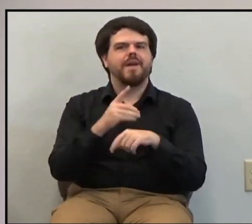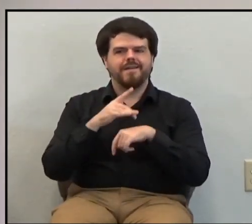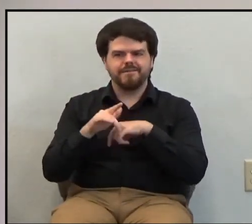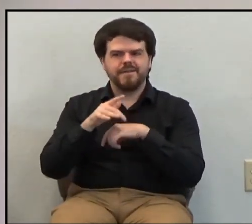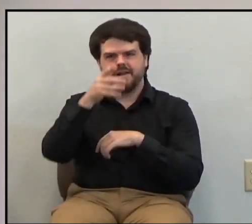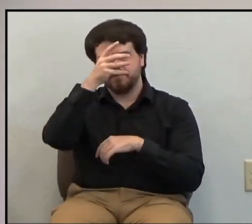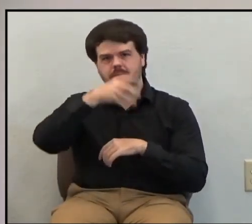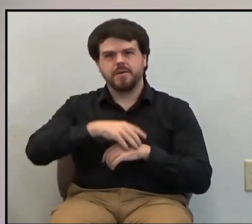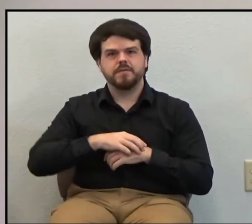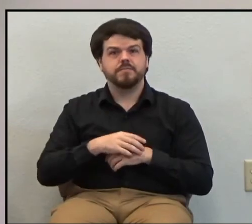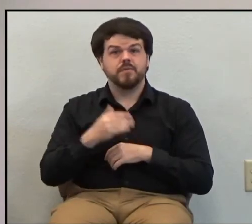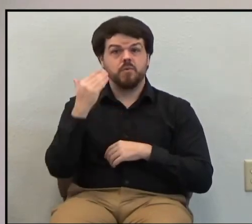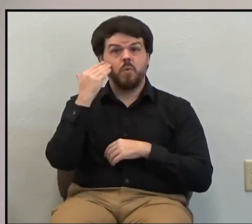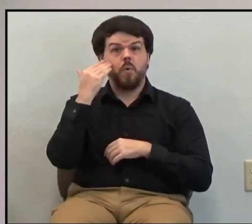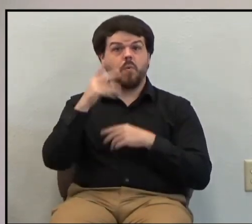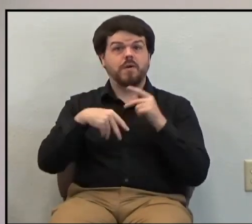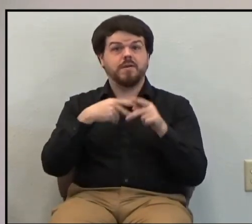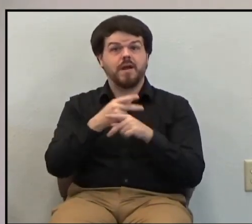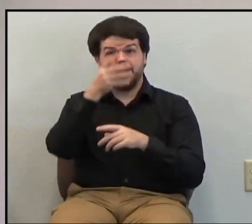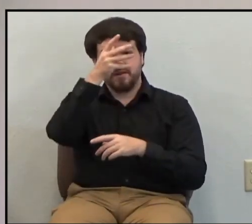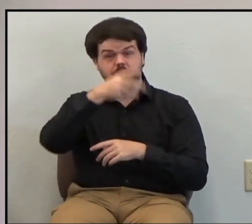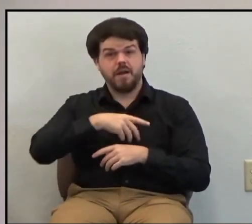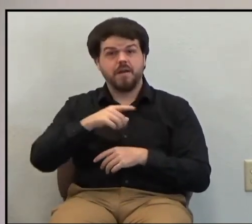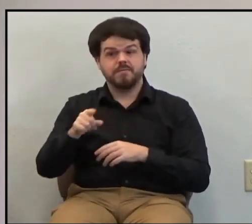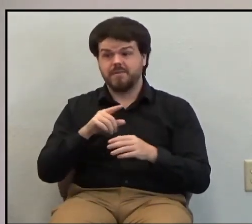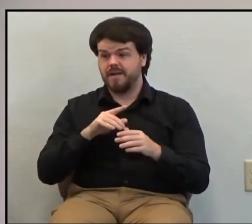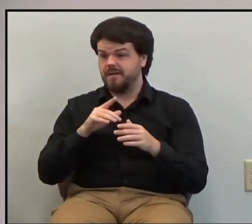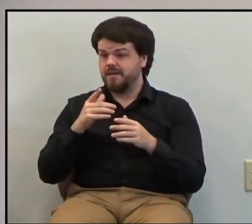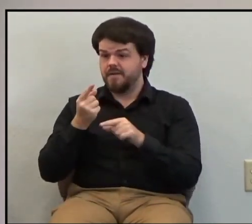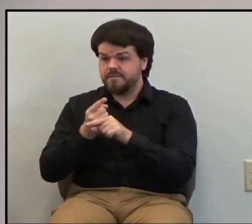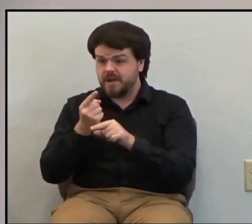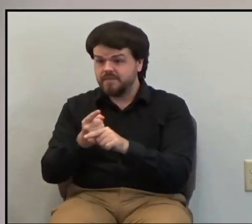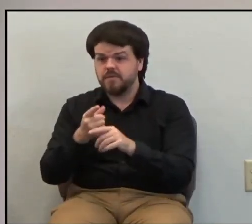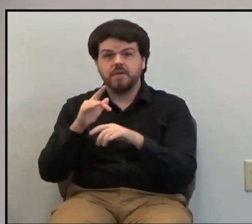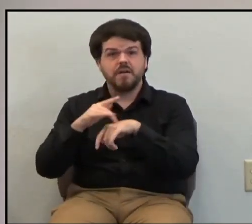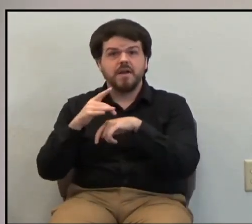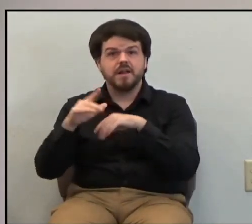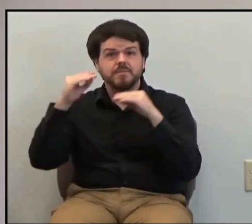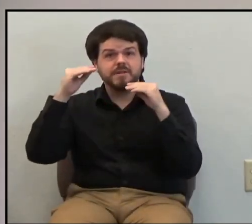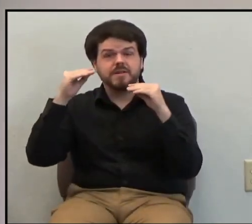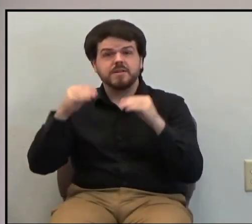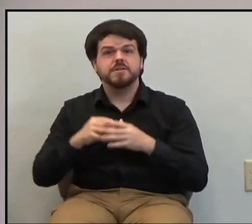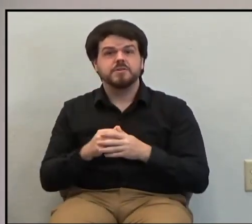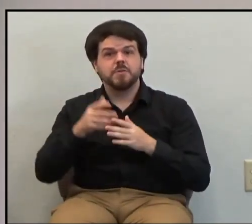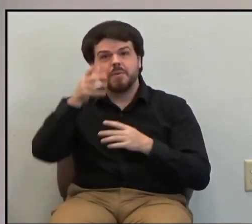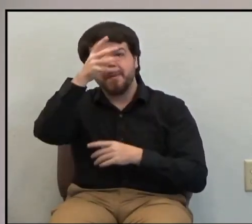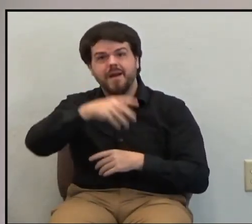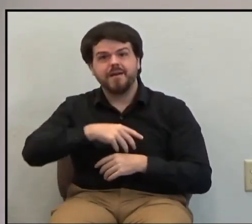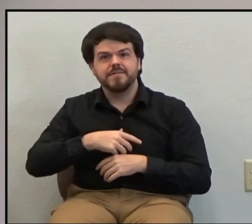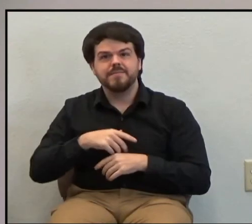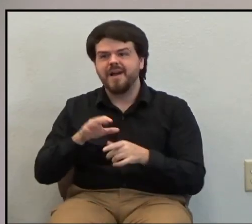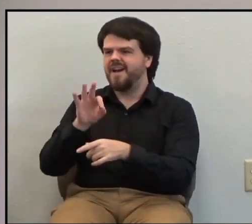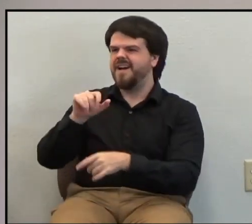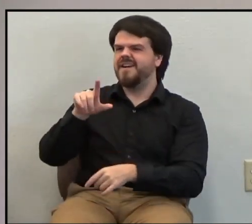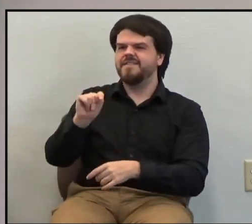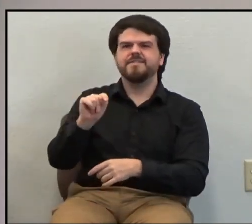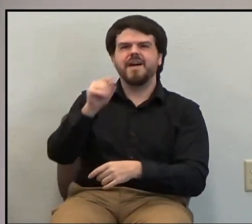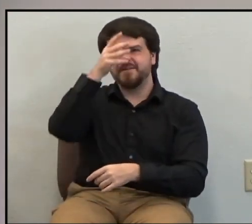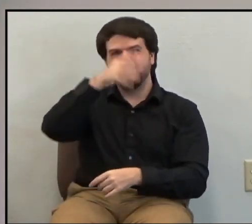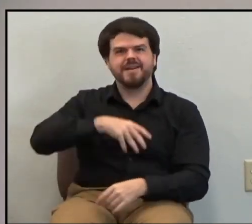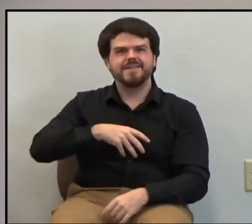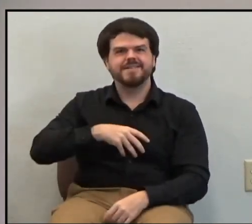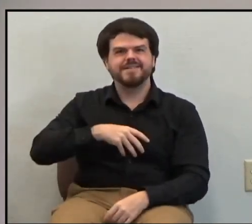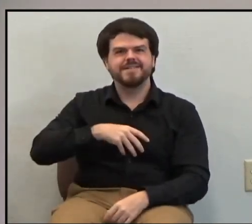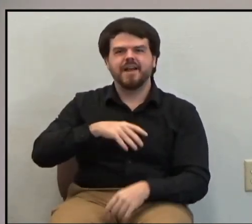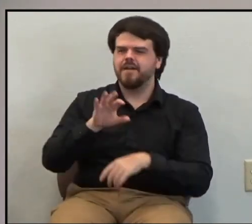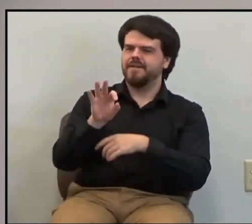You know what kind of man that is? A faithful, available, and teachable man? A fat man. Faithful, available,